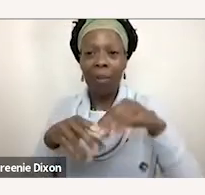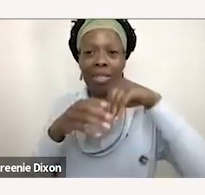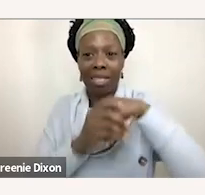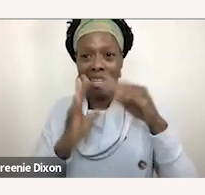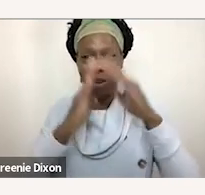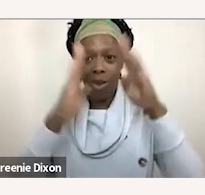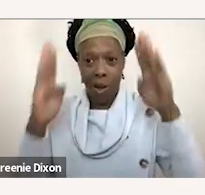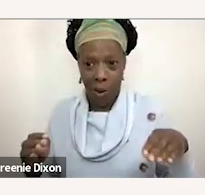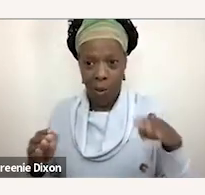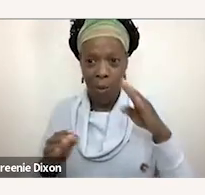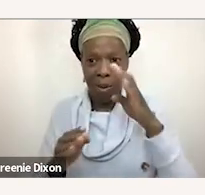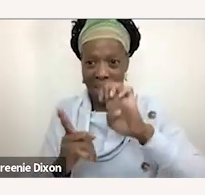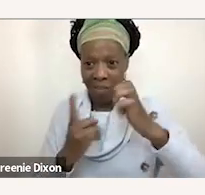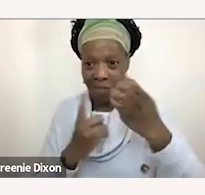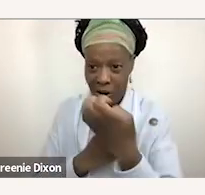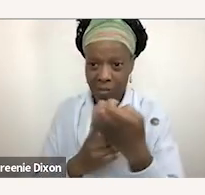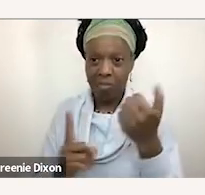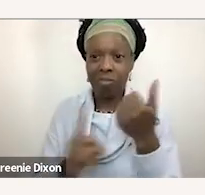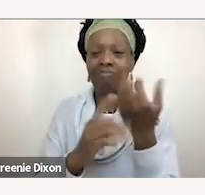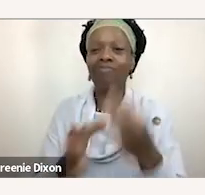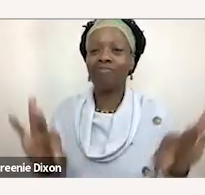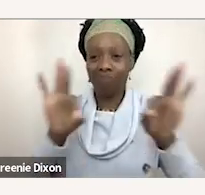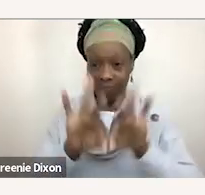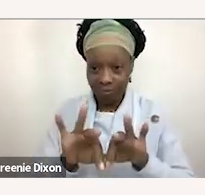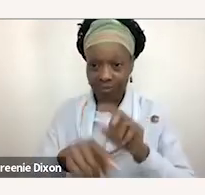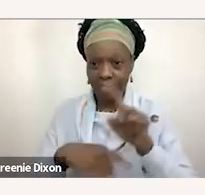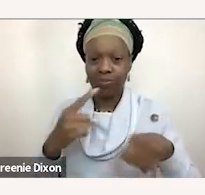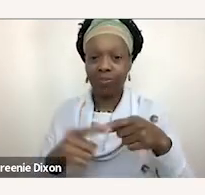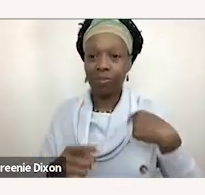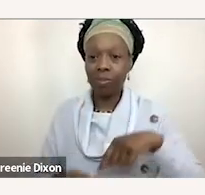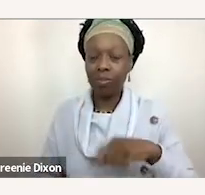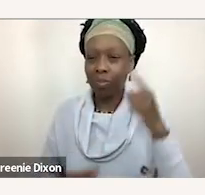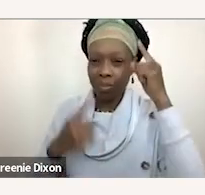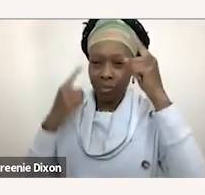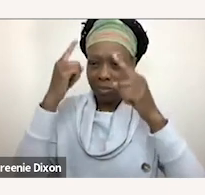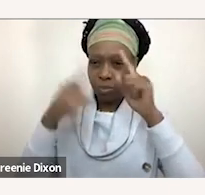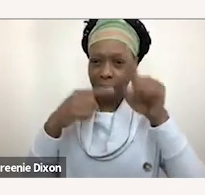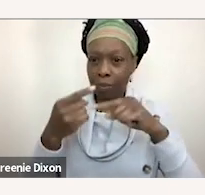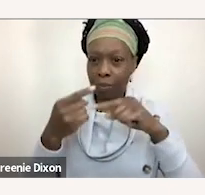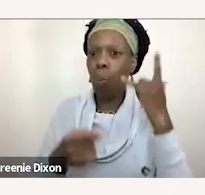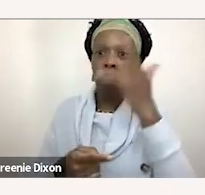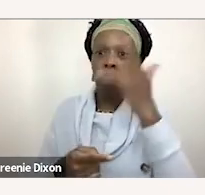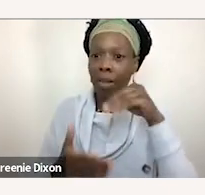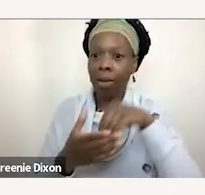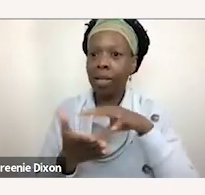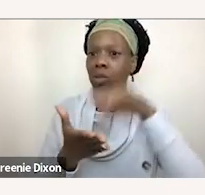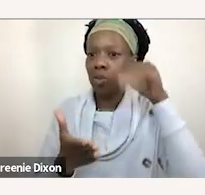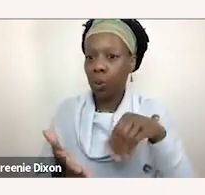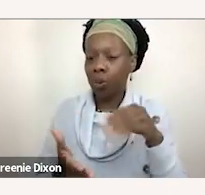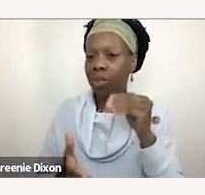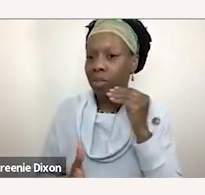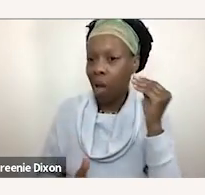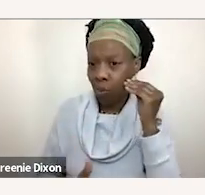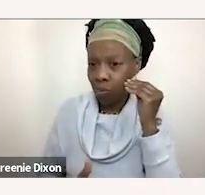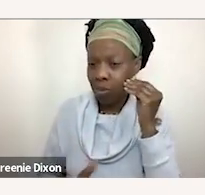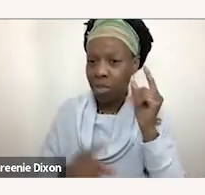environment is so important and so when we're sort of thinking about how it follows students home depending on which lessons and how the